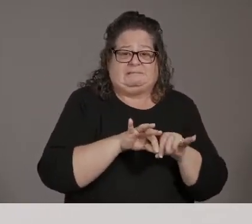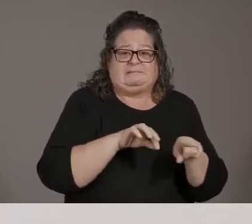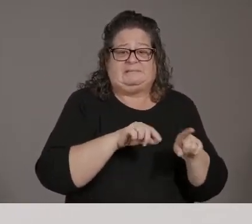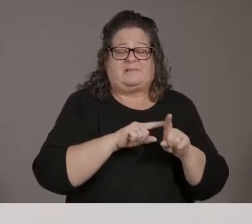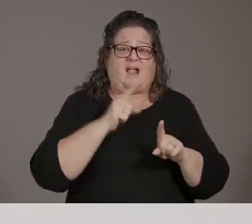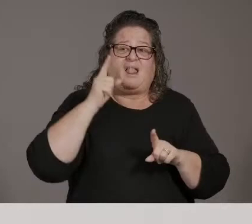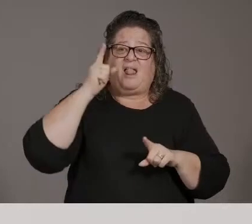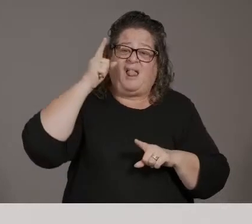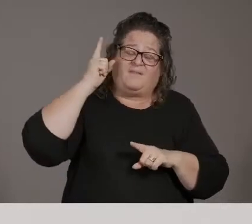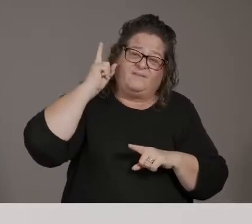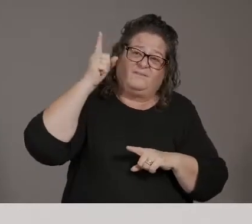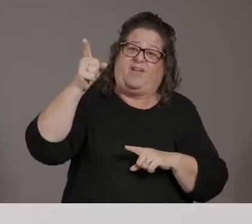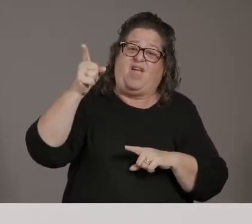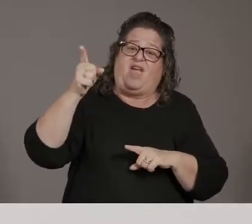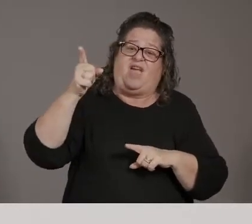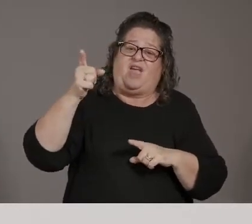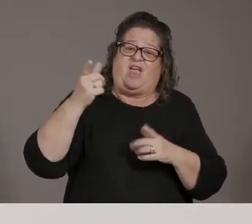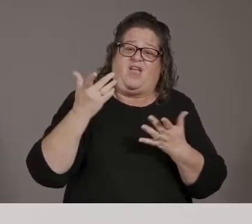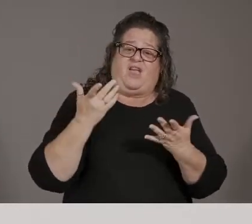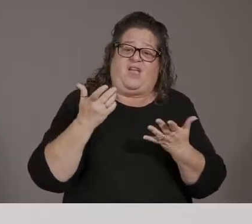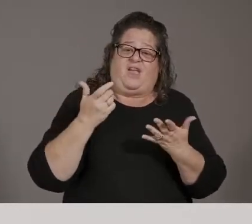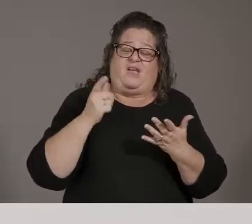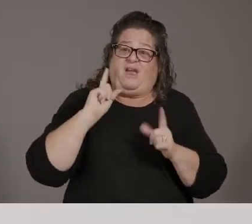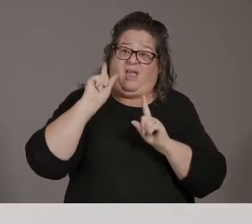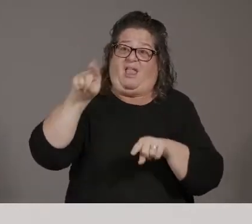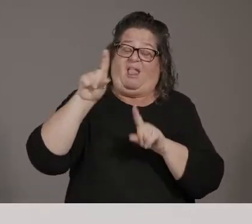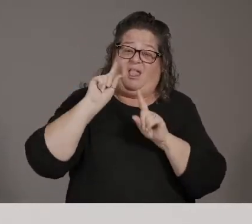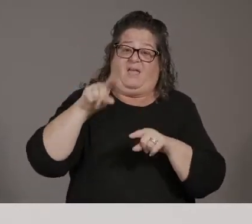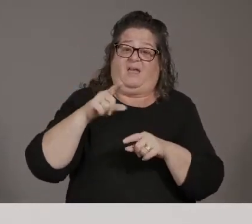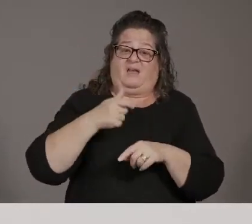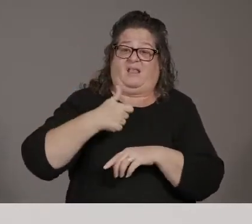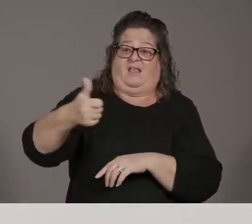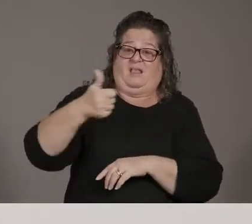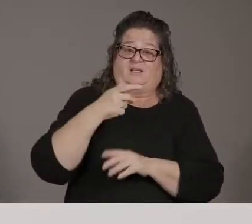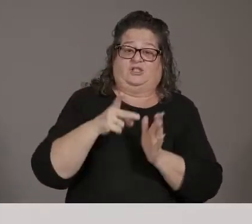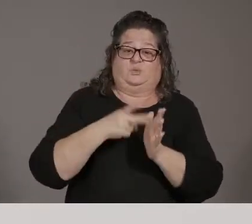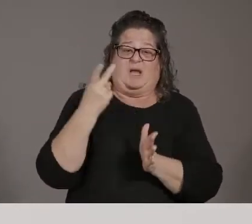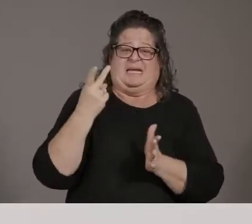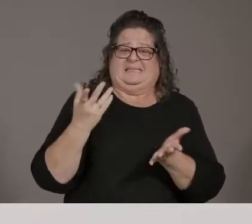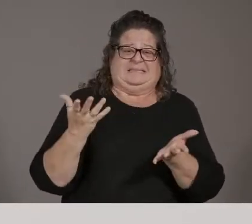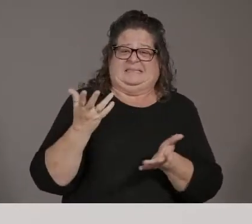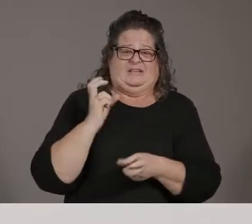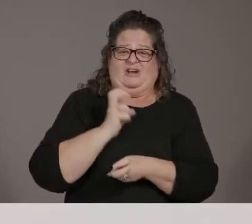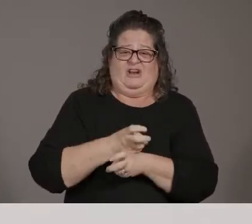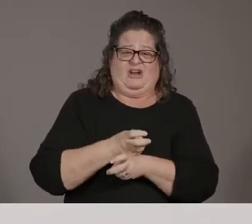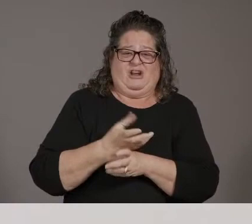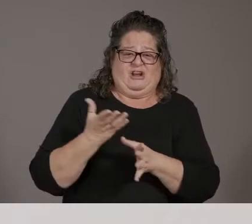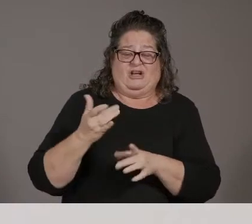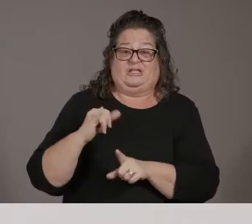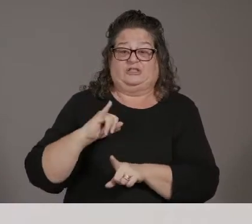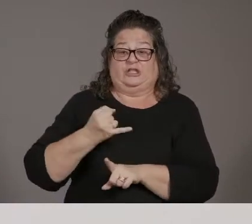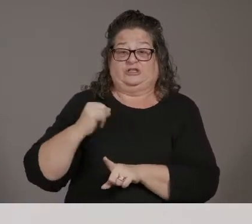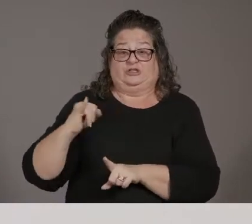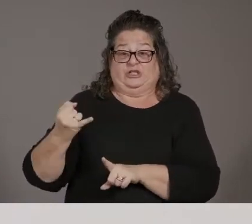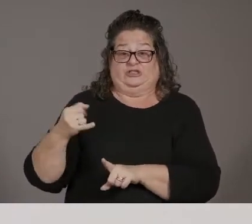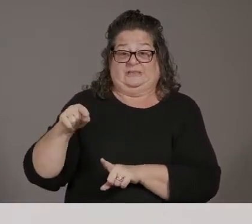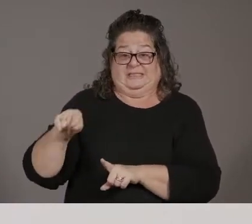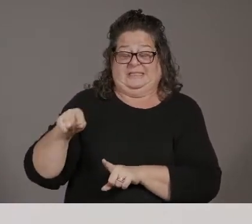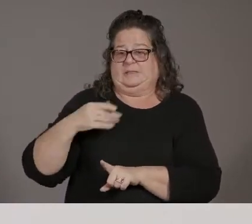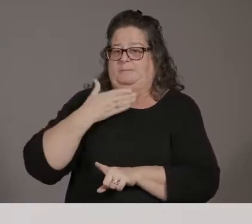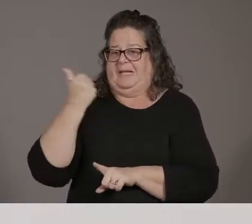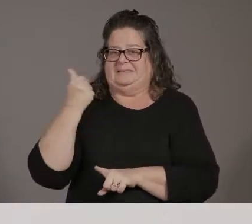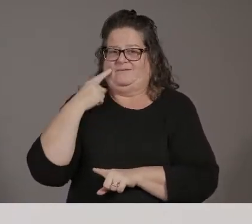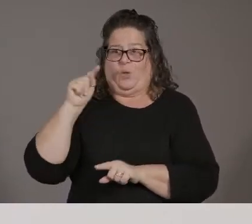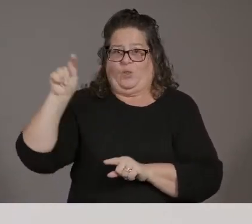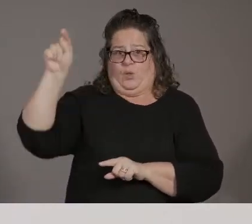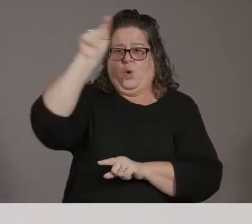be difficult. It would be for those types of things, but that will be left up, um, to the counties to, uh, prioritize to those providers who feel like